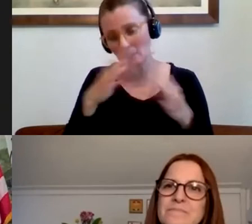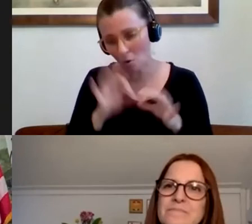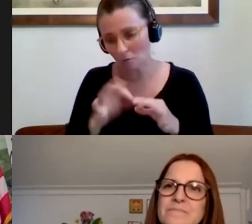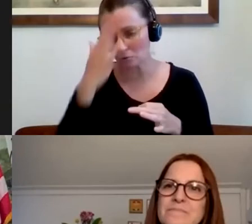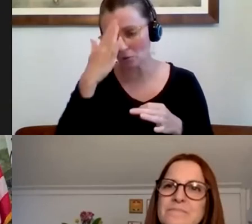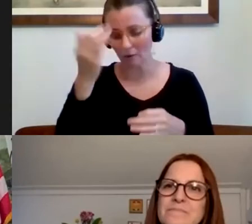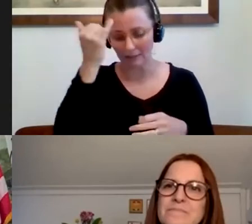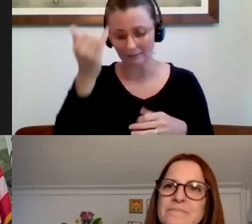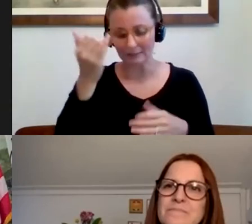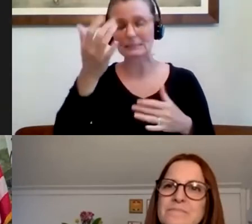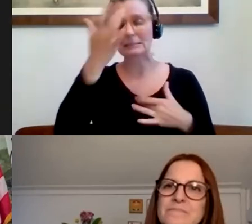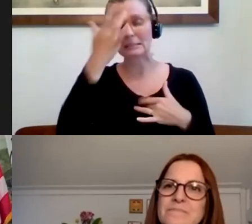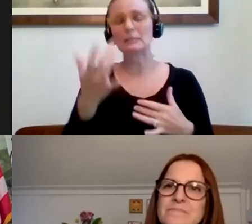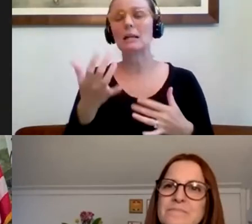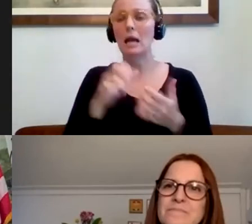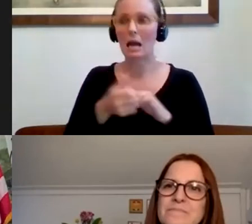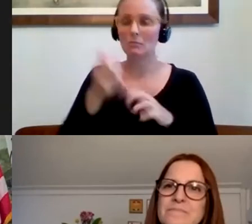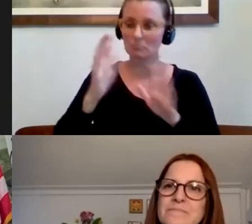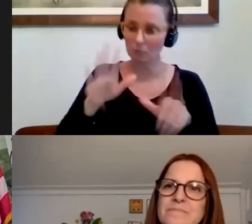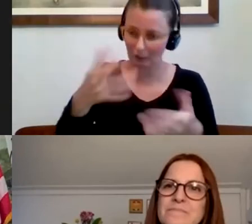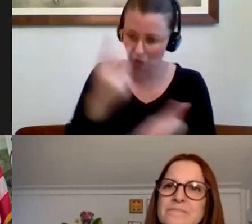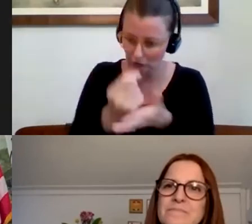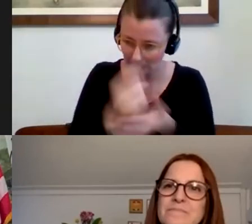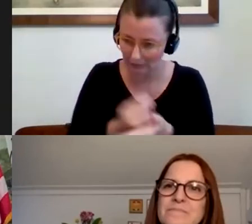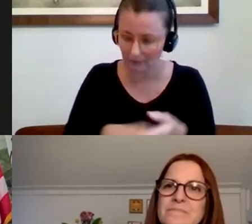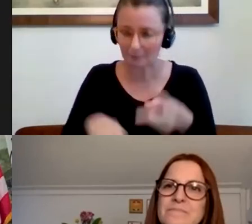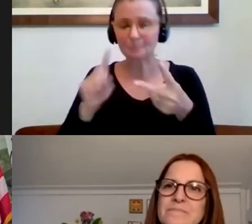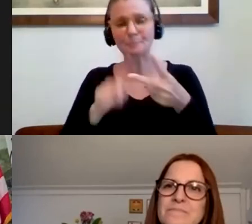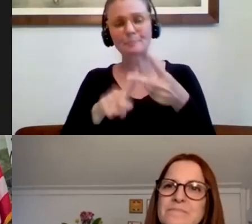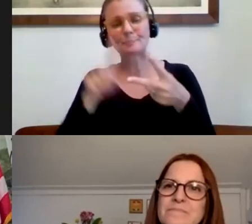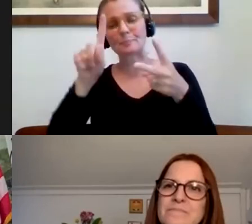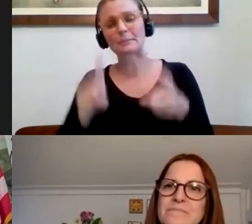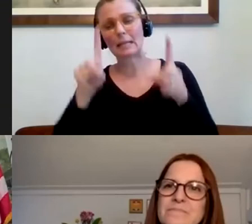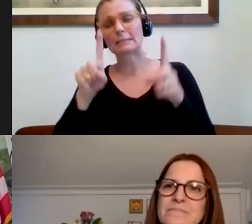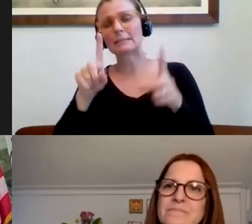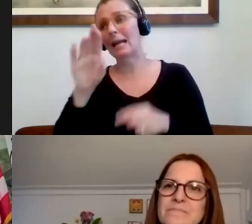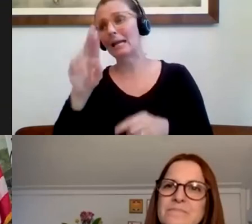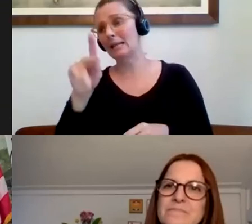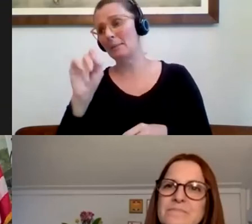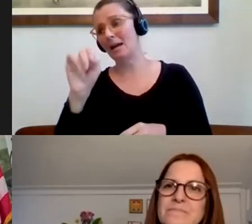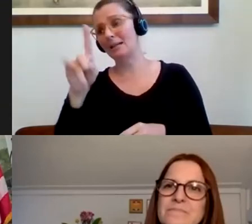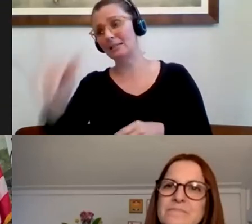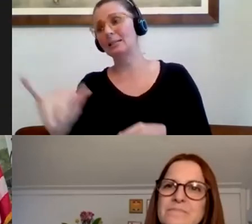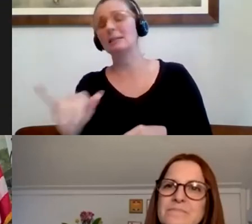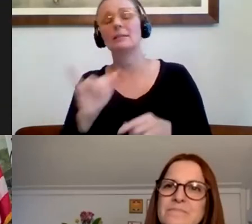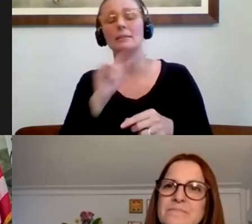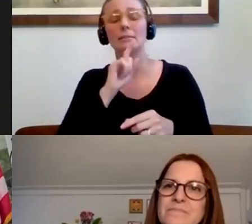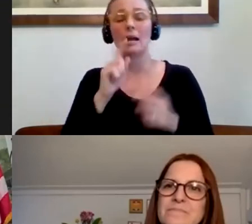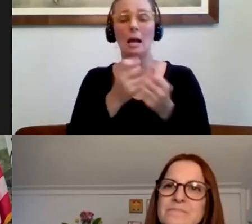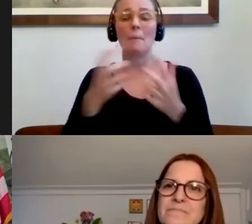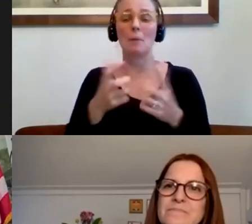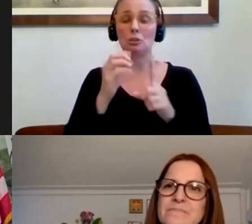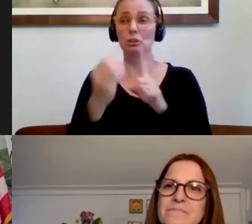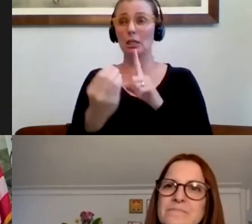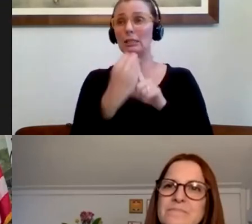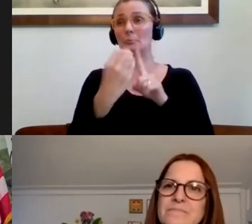And the antibody serology testing is important to understand how or how much the community has been exposed to it and what we need to do to contain